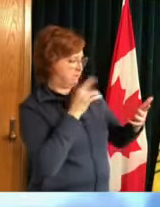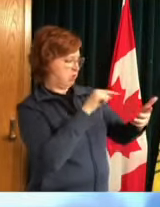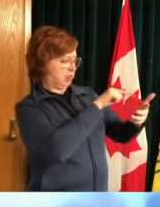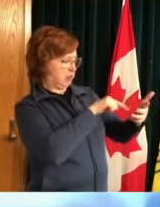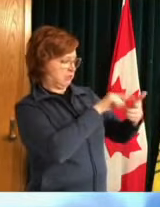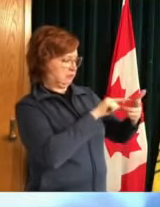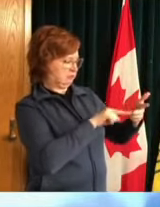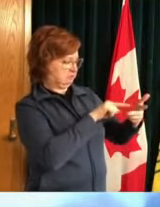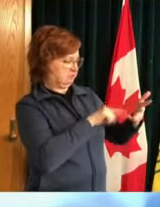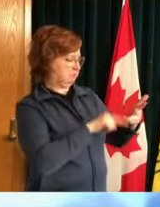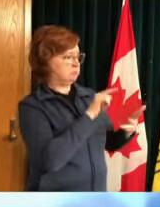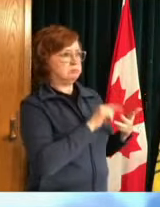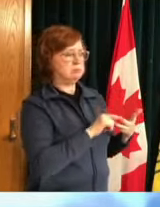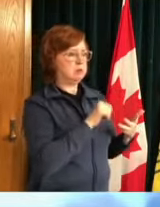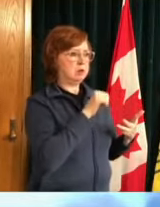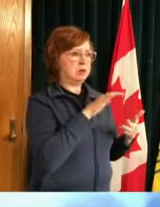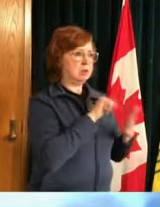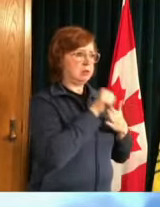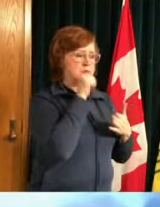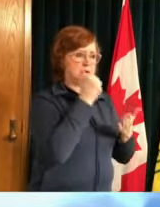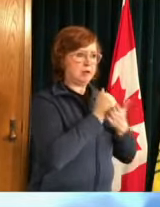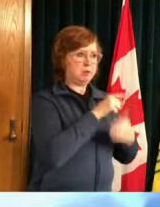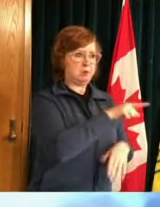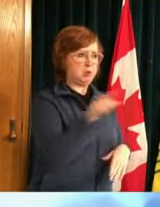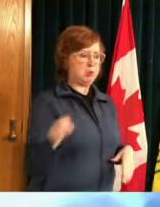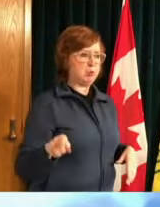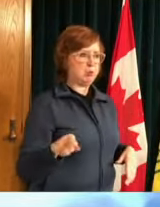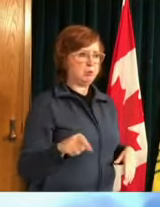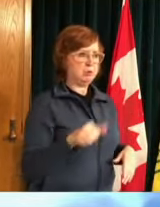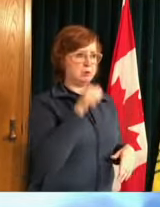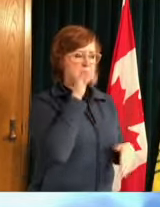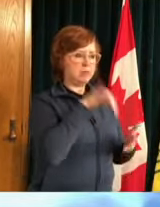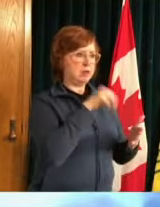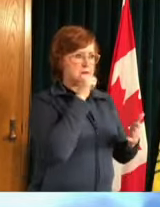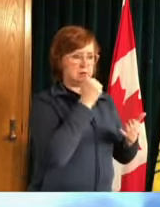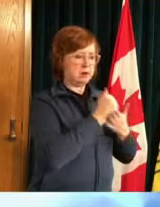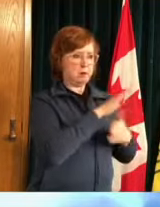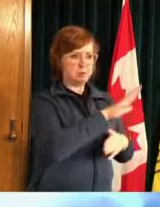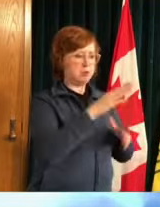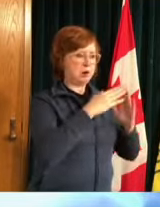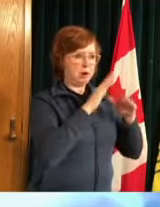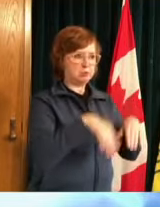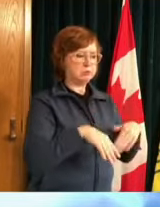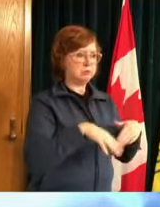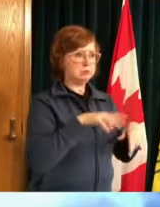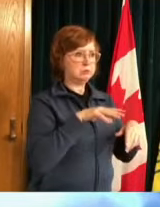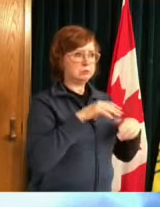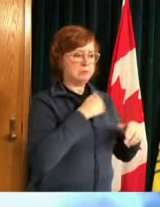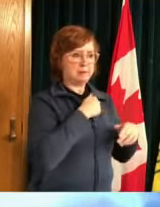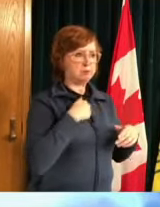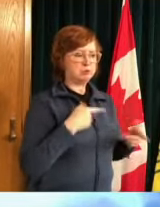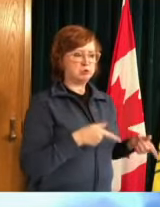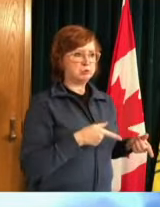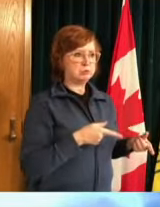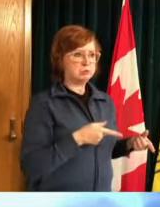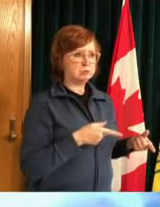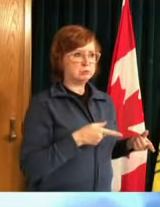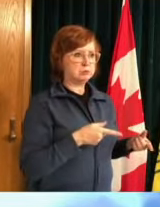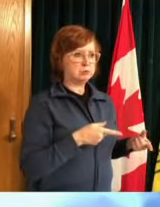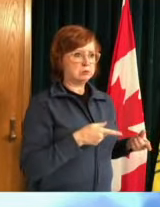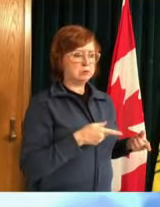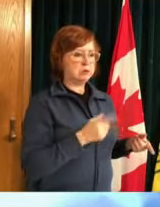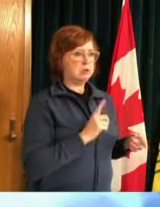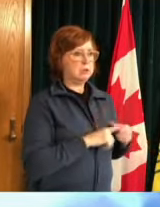while we do hear of situations where individuals may be hesitant and may want to wait for another vaccine if and when that's available